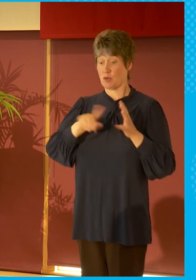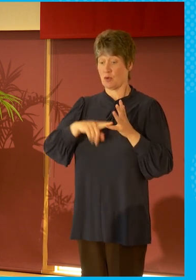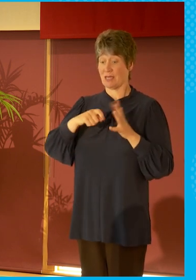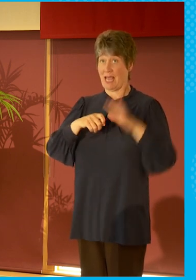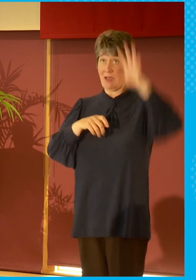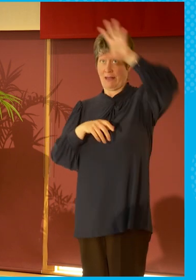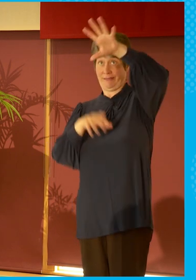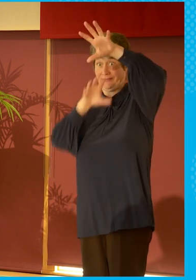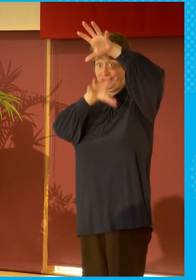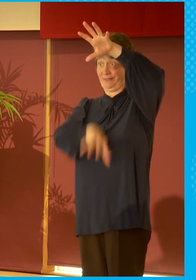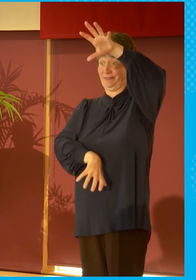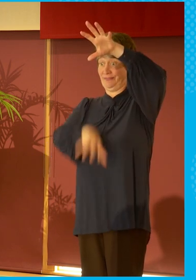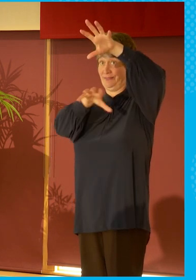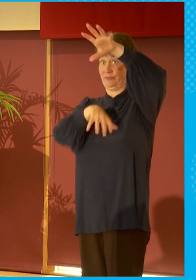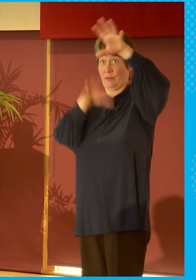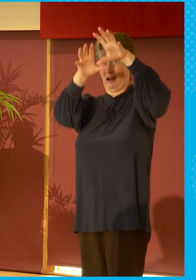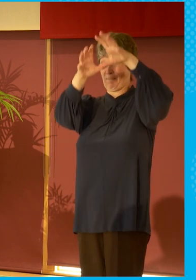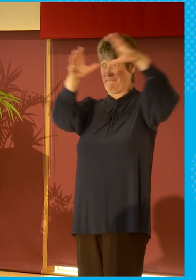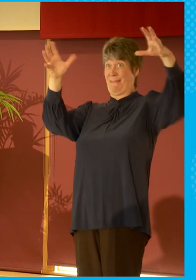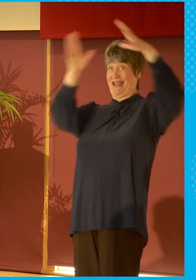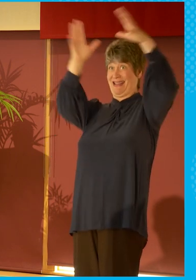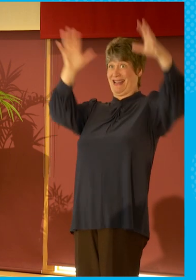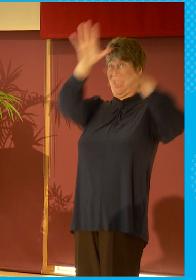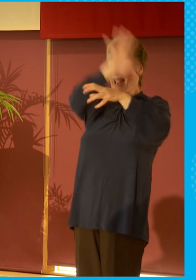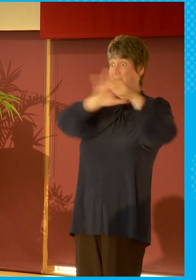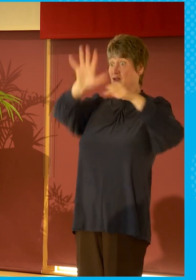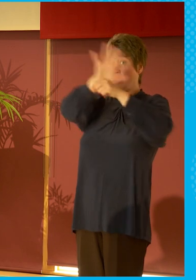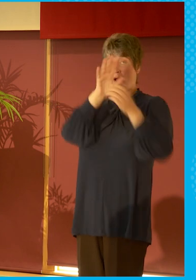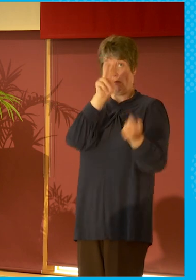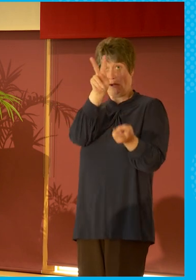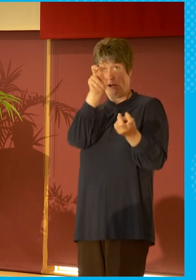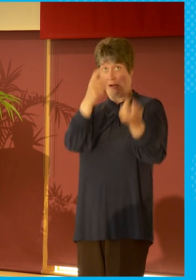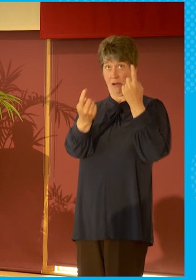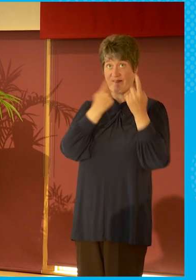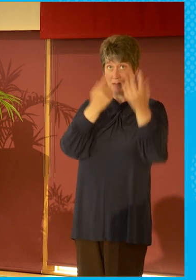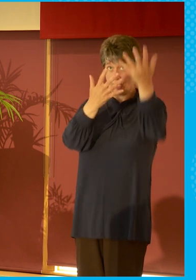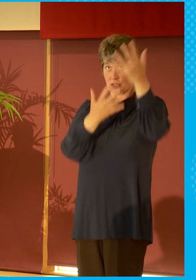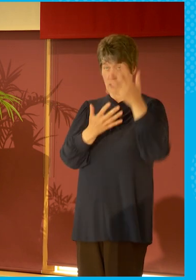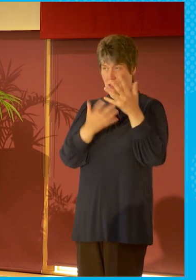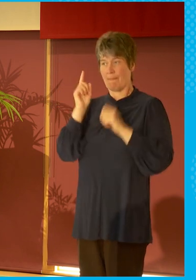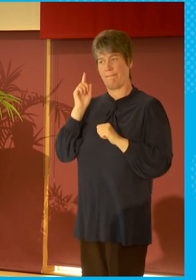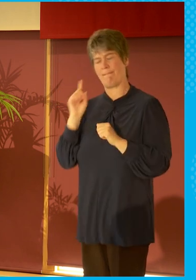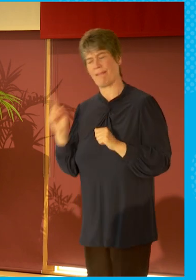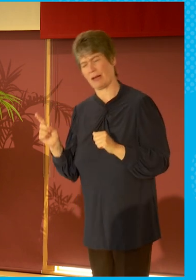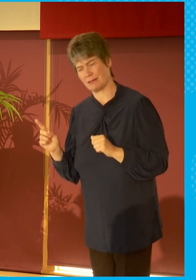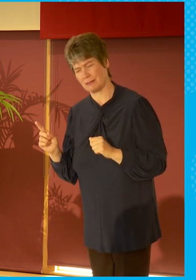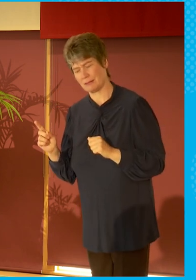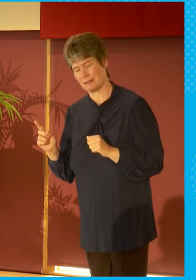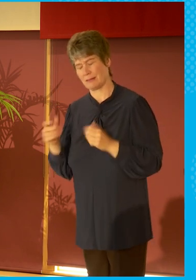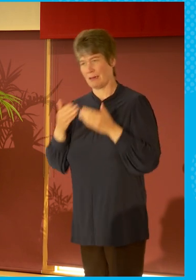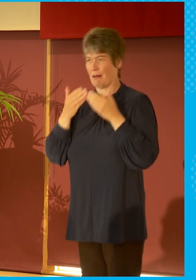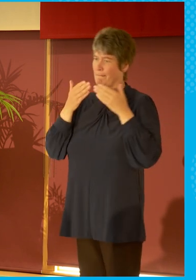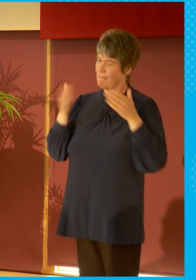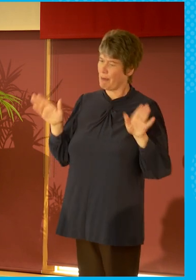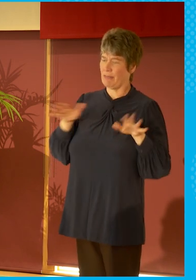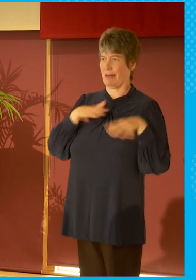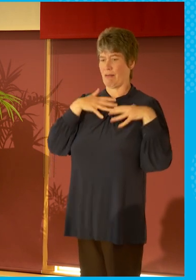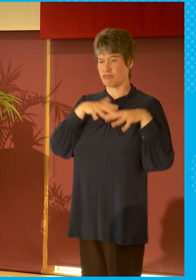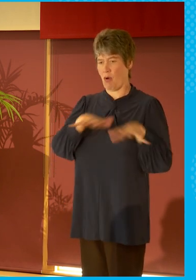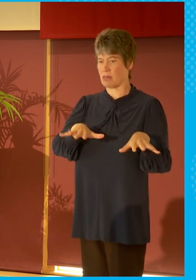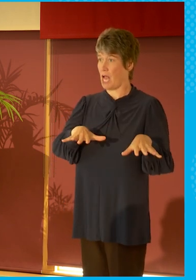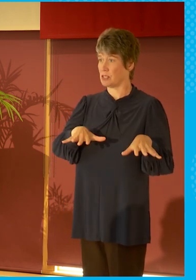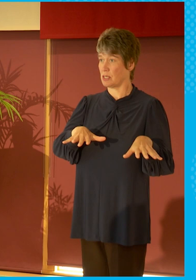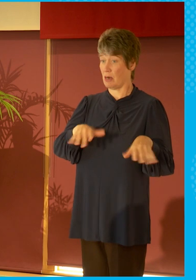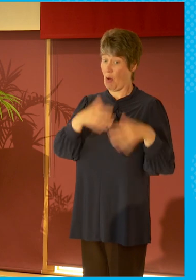everywhere where it's happening. But I think what a public broadcaster does is broader than news and current affairs. Gaelic is